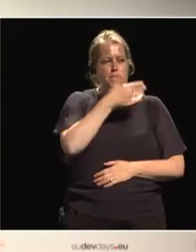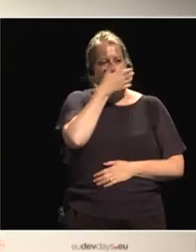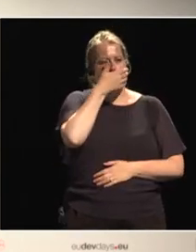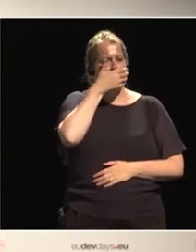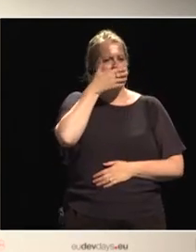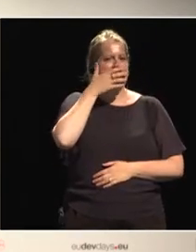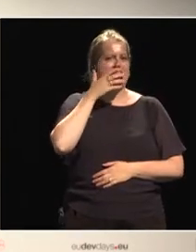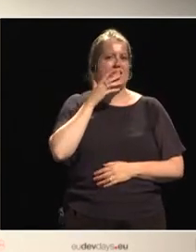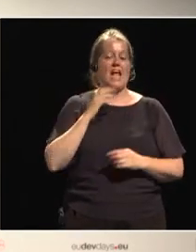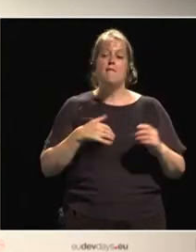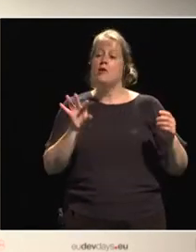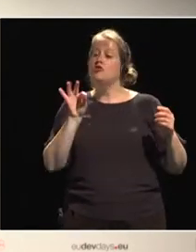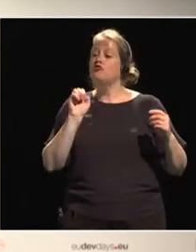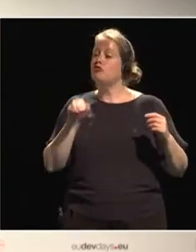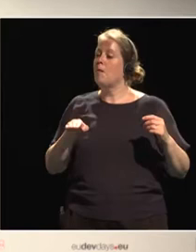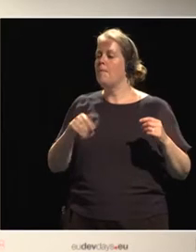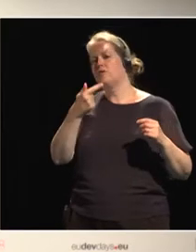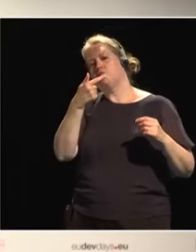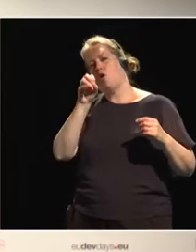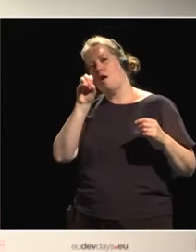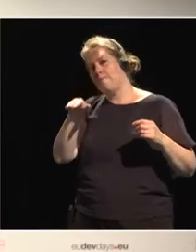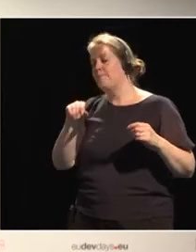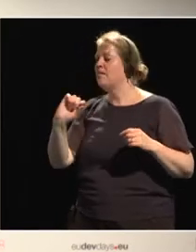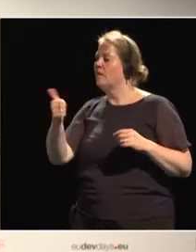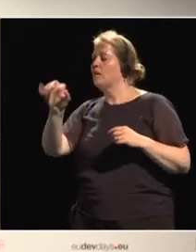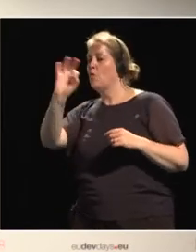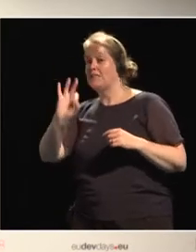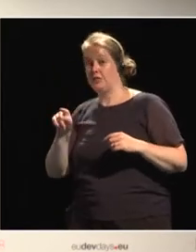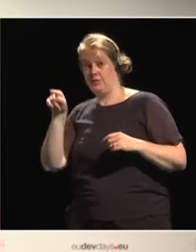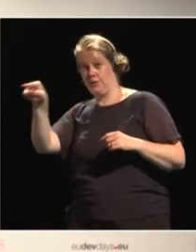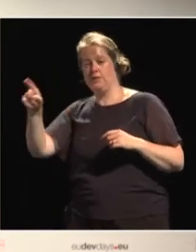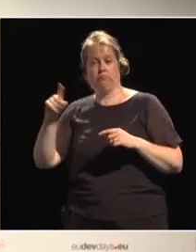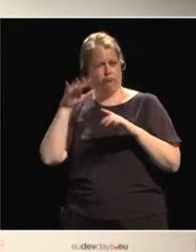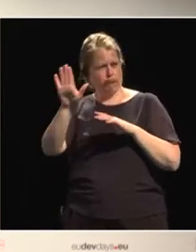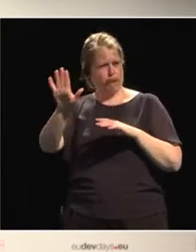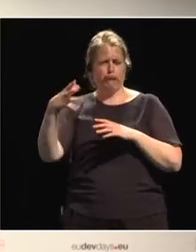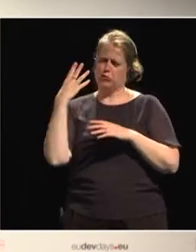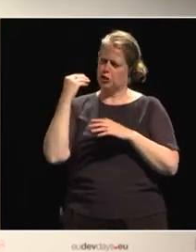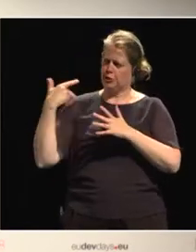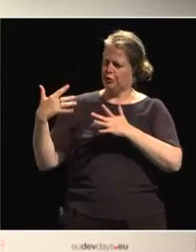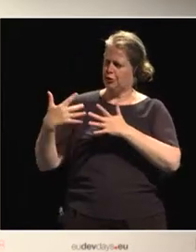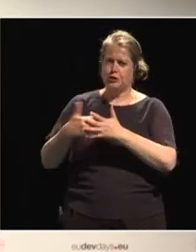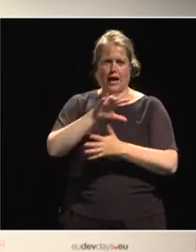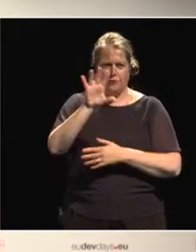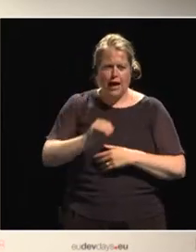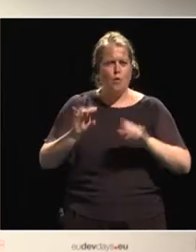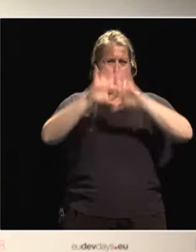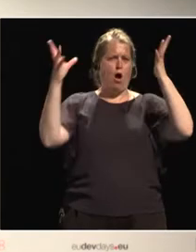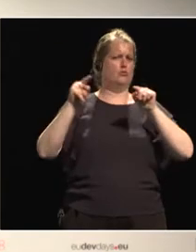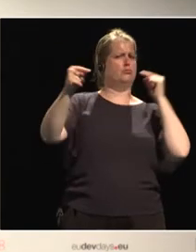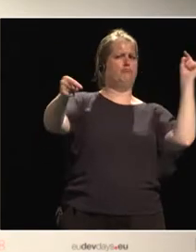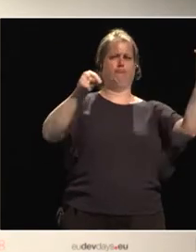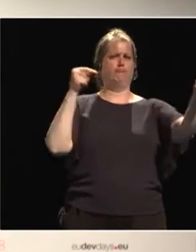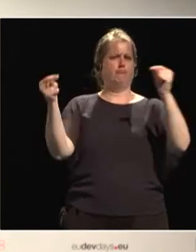Tom, another question for you. You've had some experience already in Africa and a lot of experience worldwide when you were